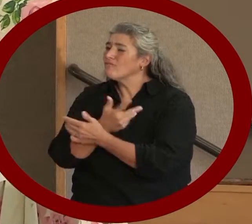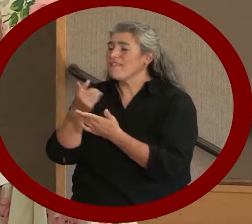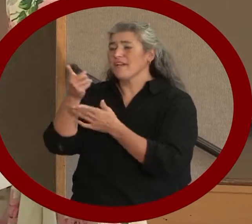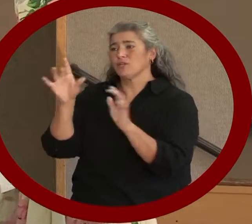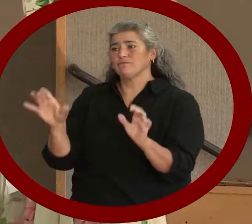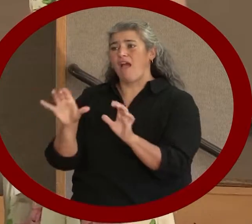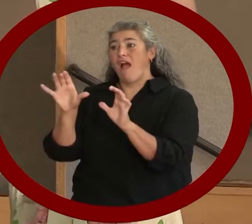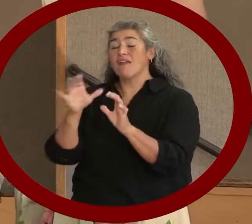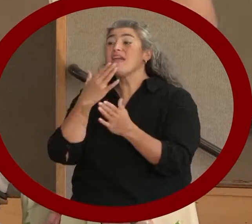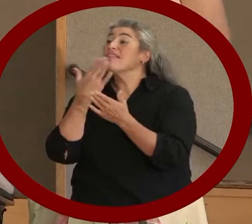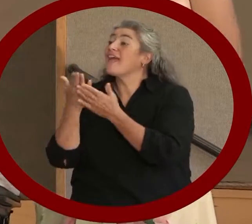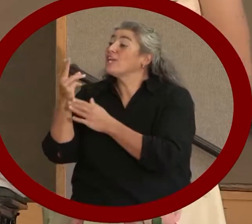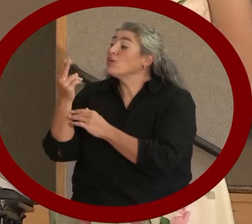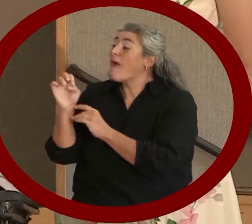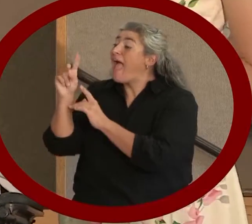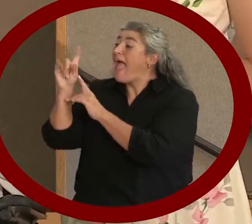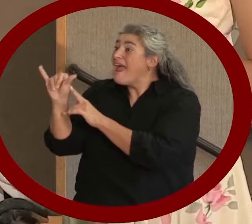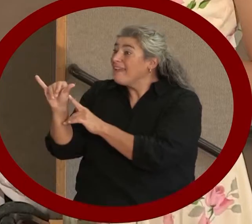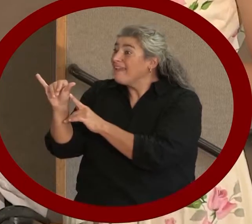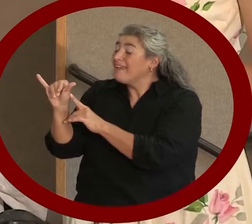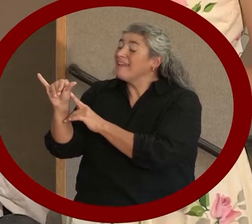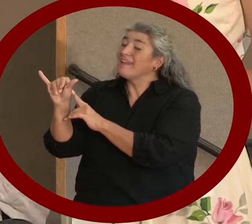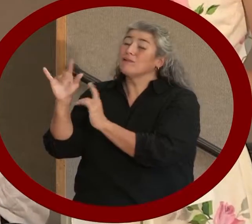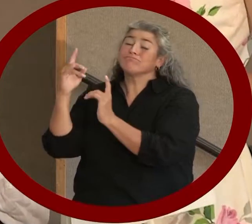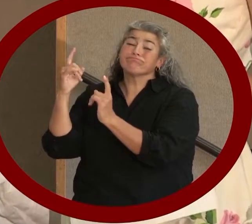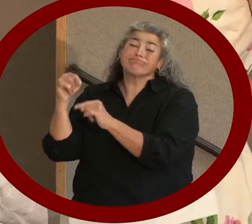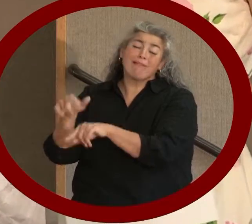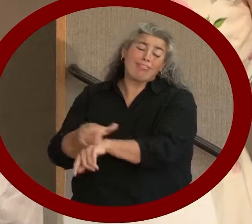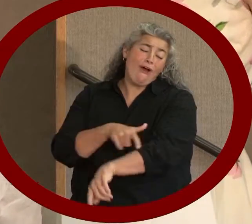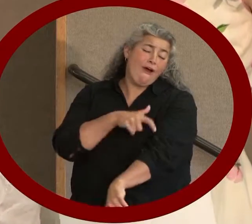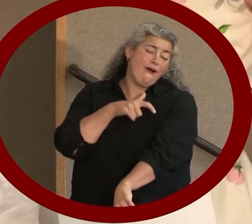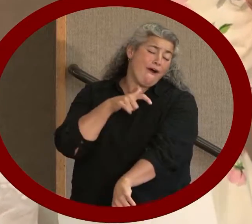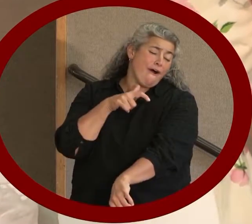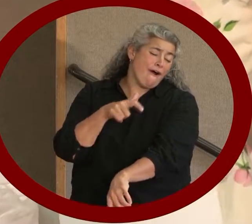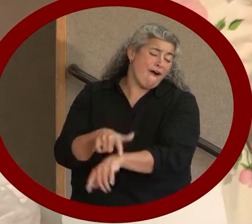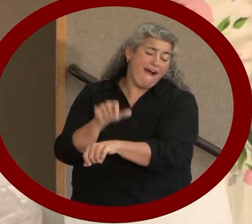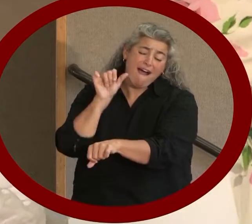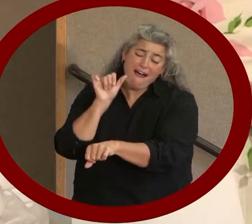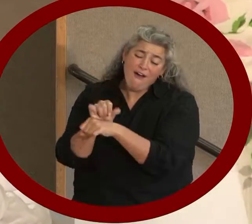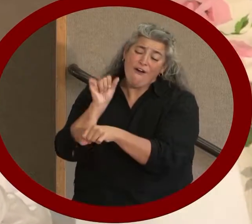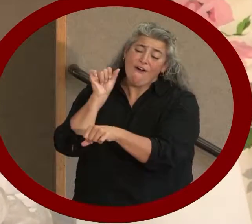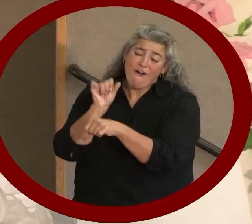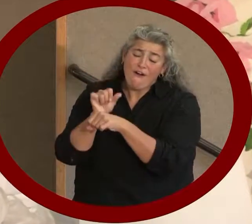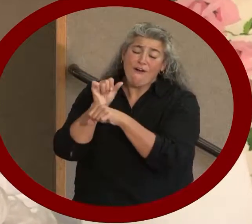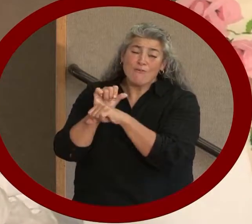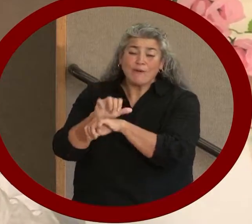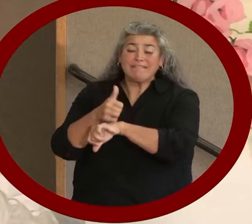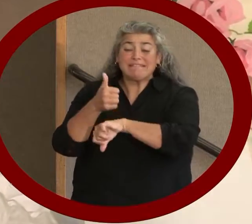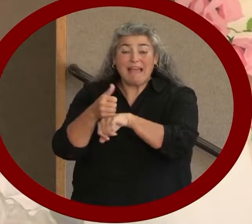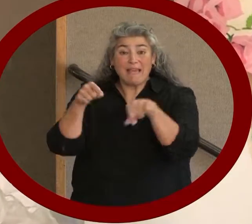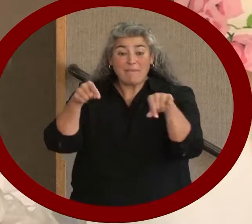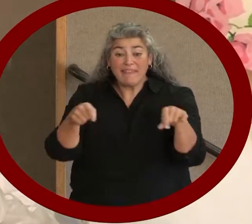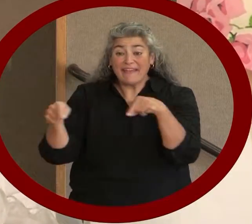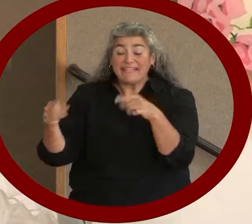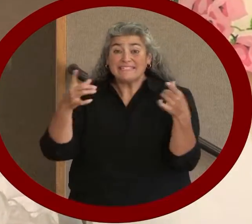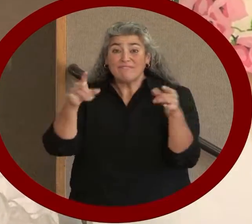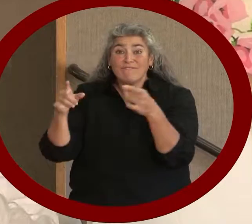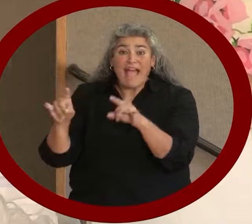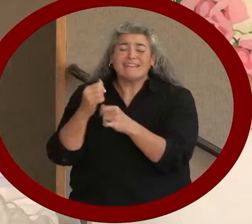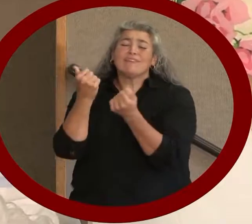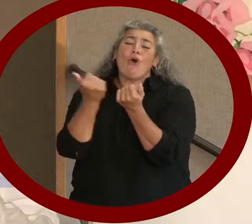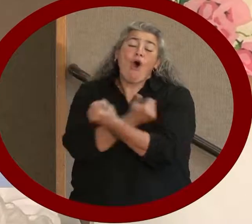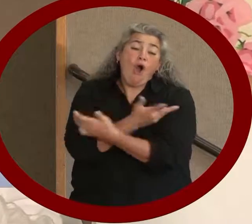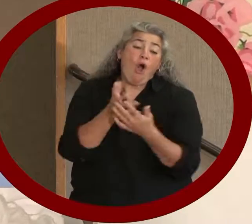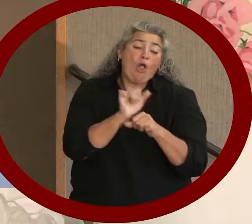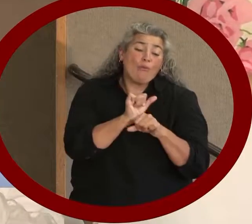a long-standing record of hard work setting up these events and all the things behind the